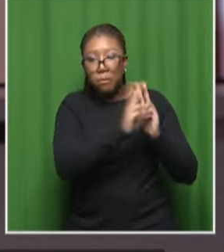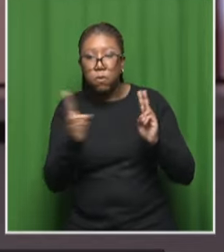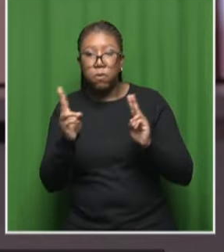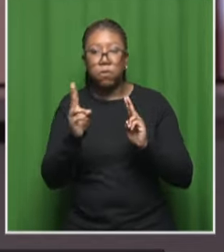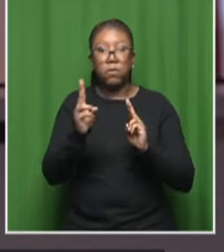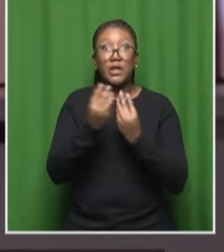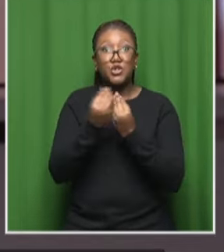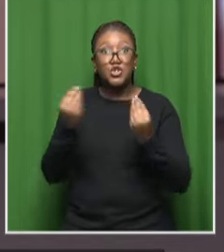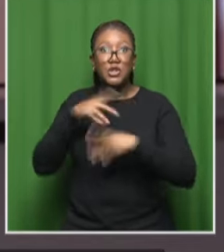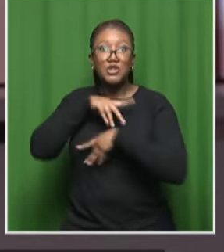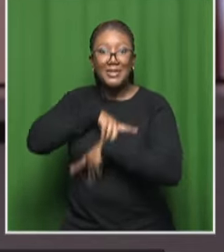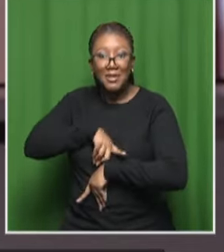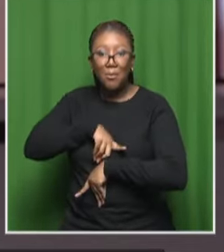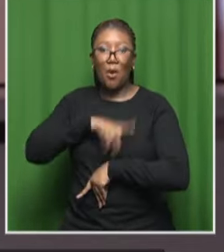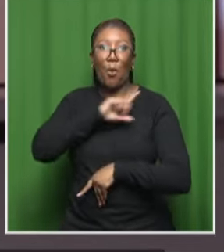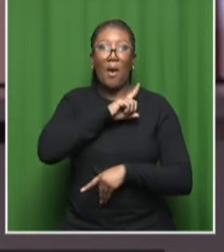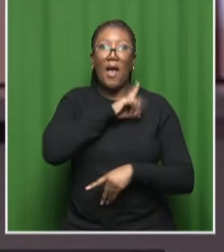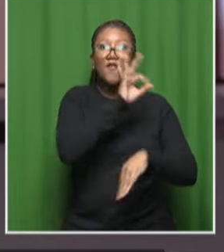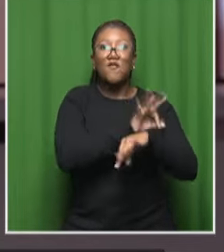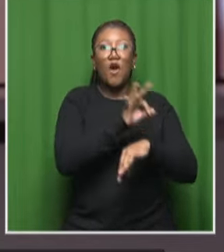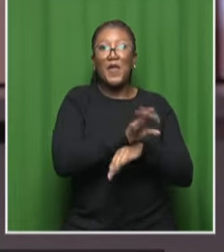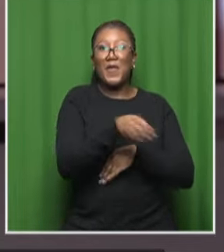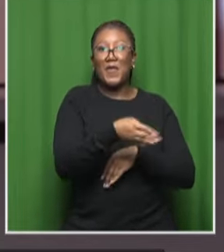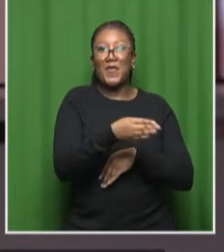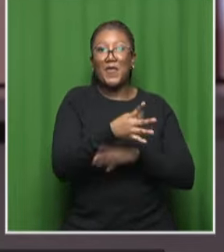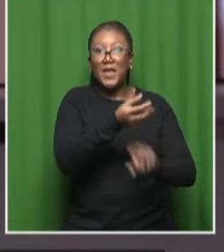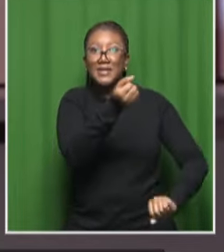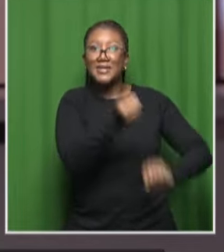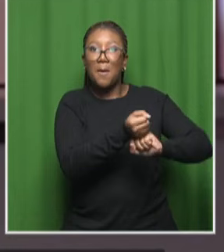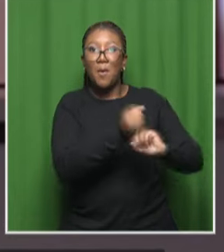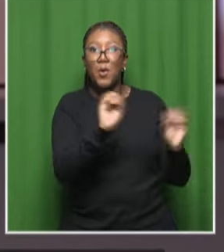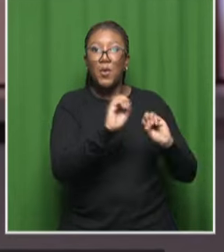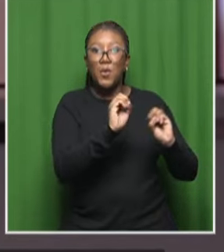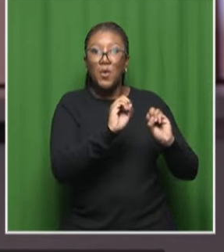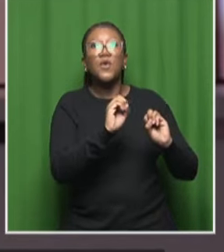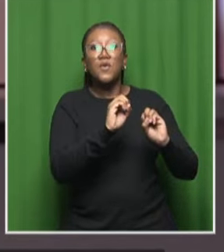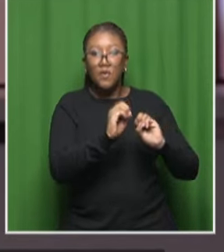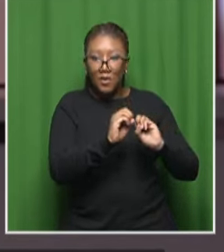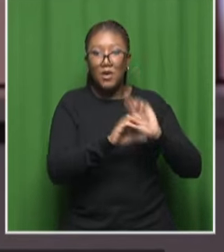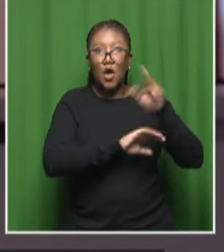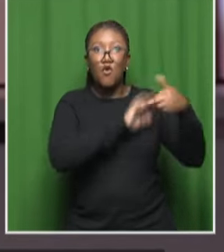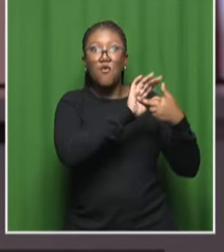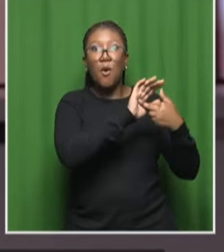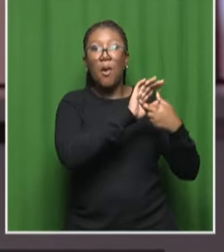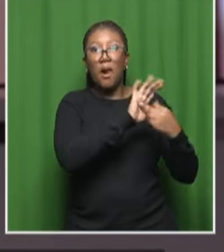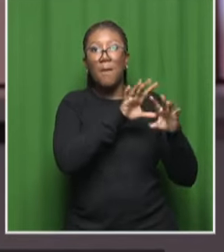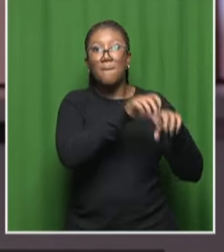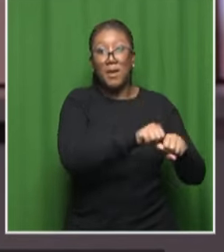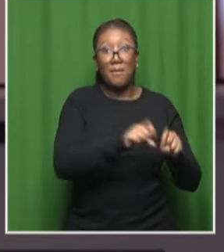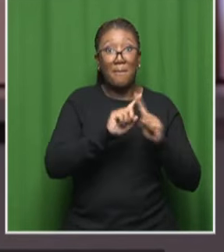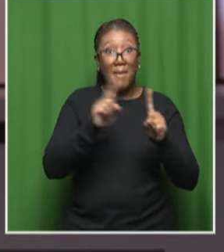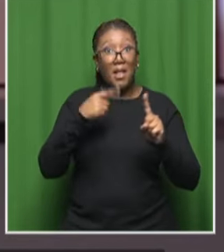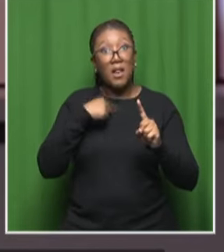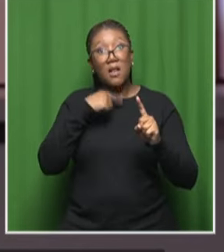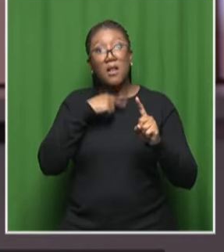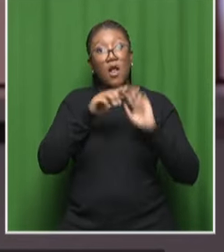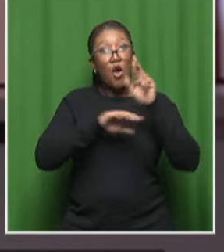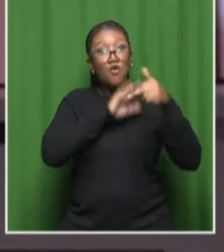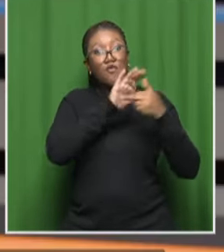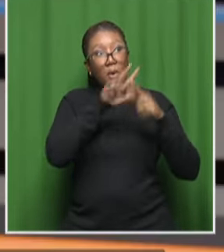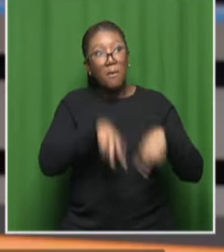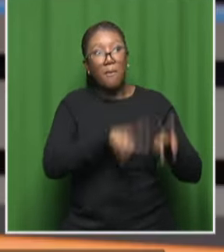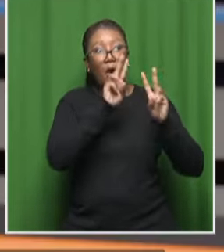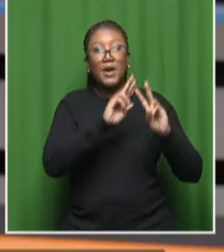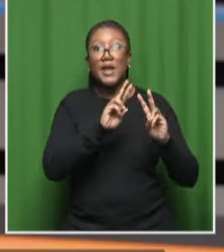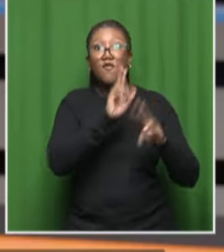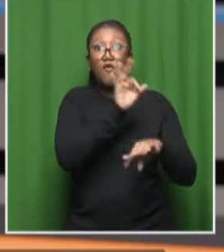stem to the fact that fathers are absent men are absent men aren't taking their roles kids don't have male role models and I'm quite